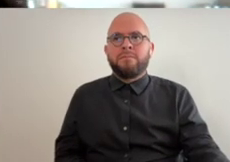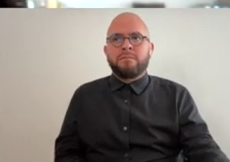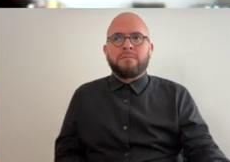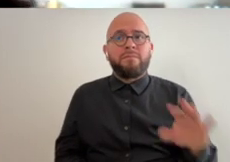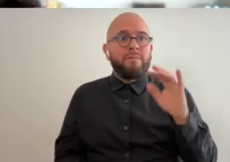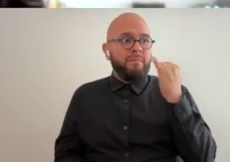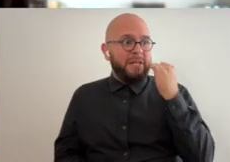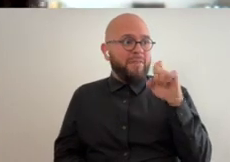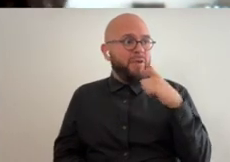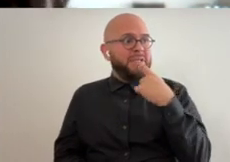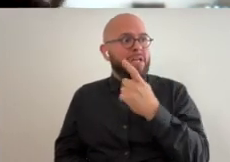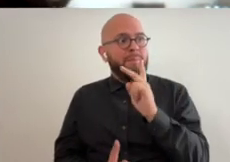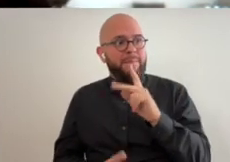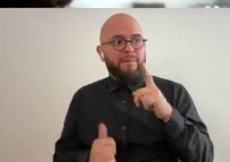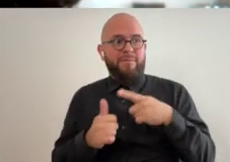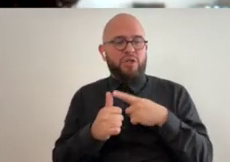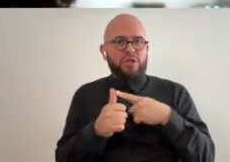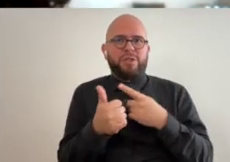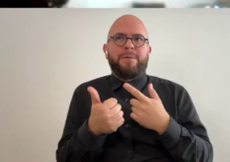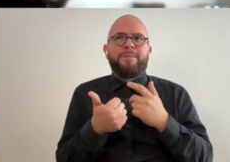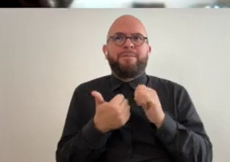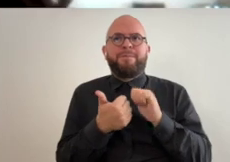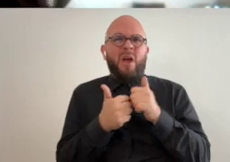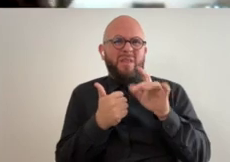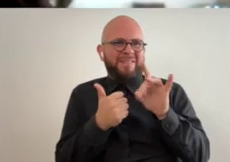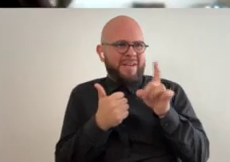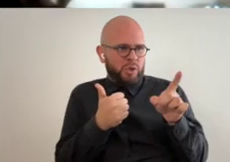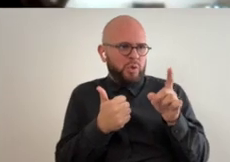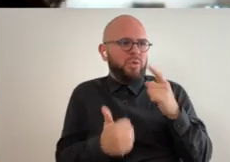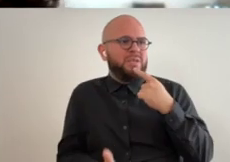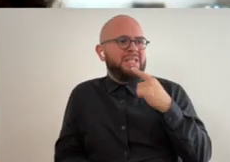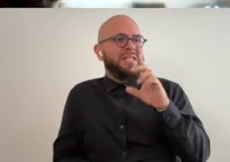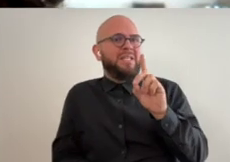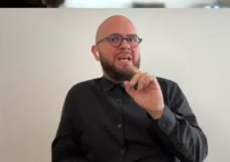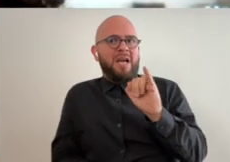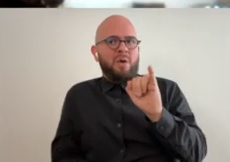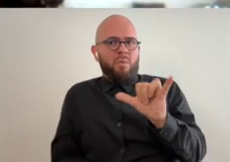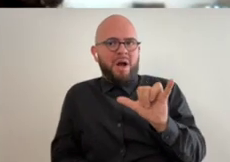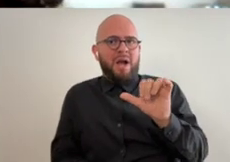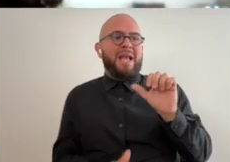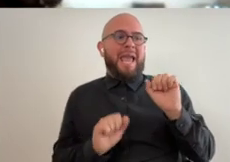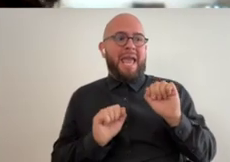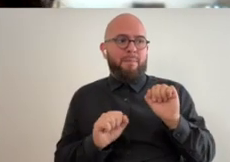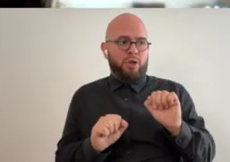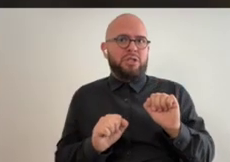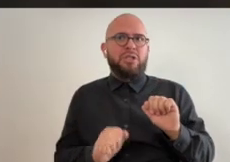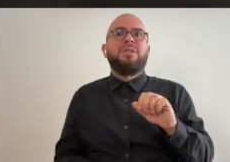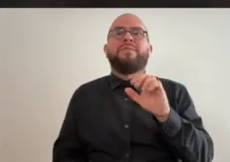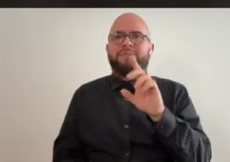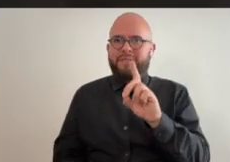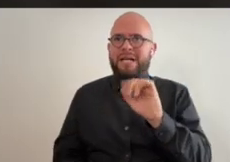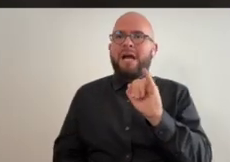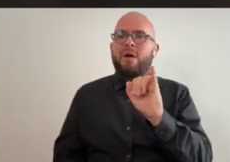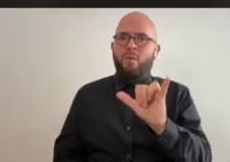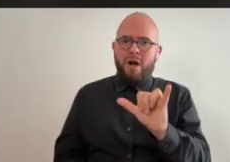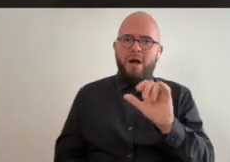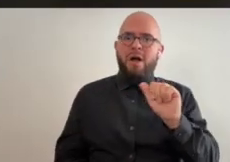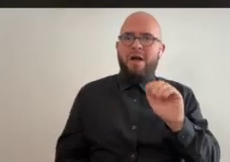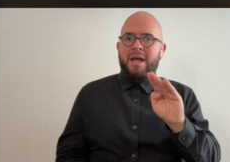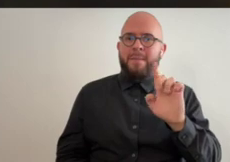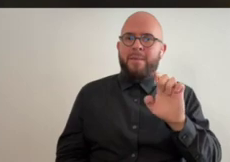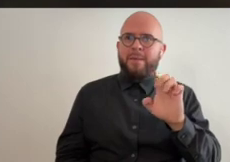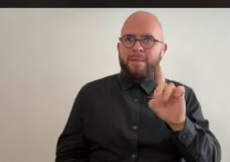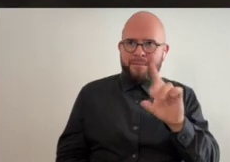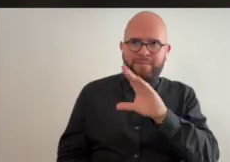if you can tell people first off how do they find you it's diy abled yeah diy abled um